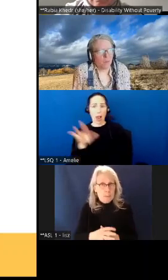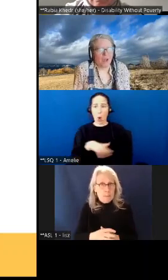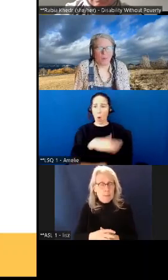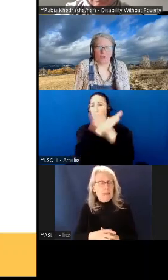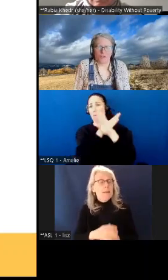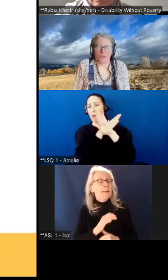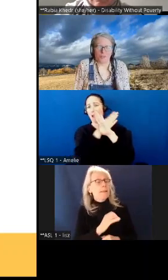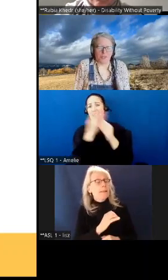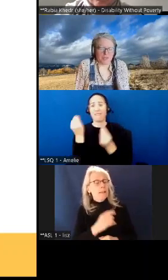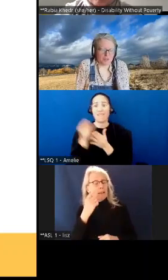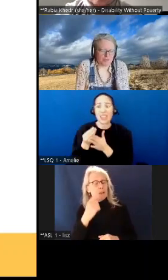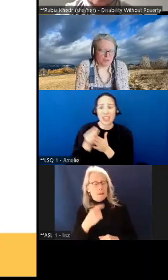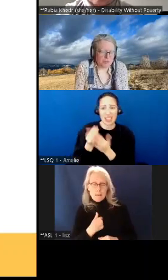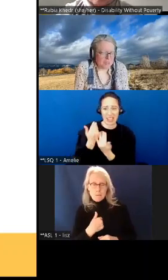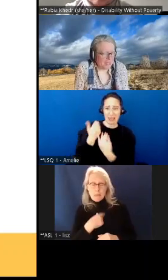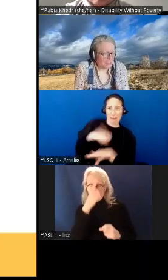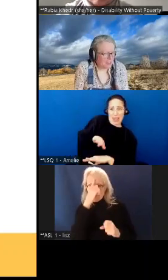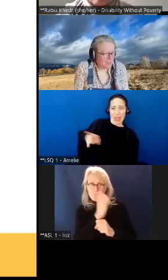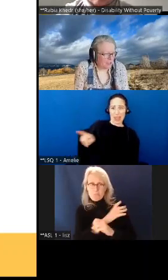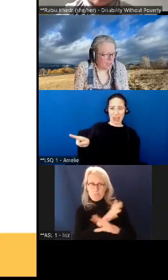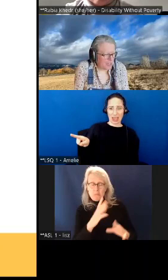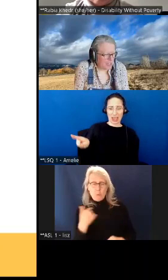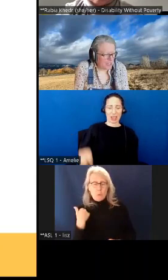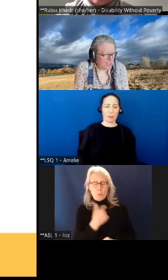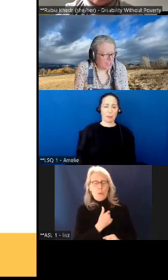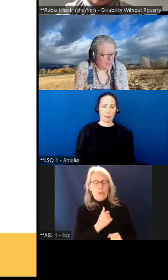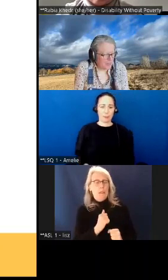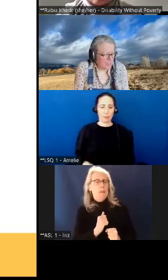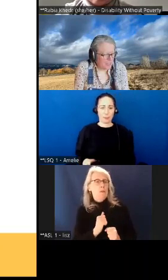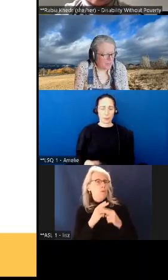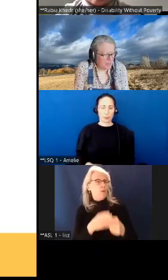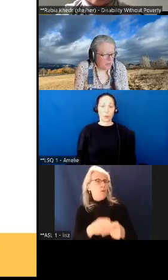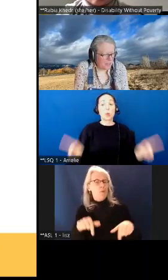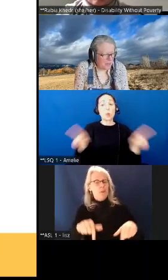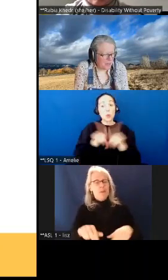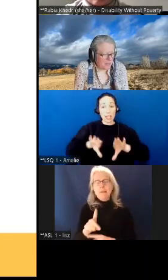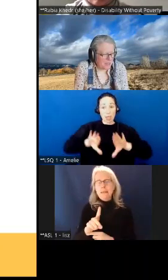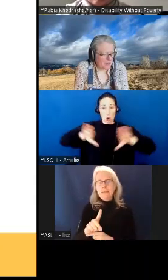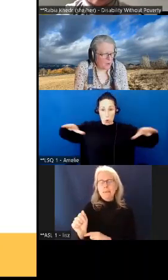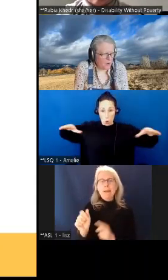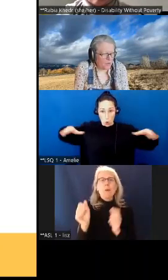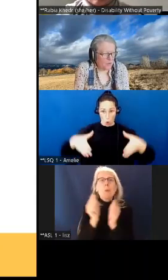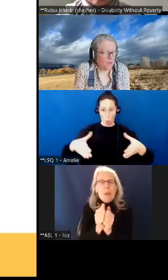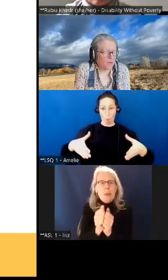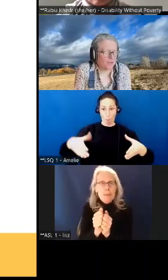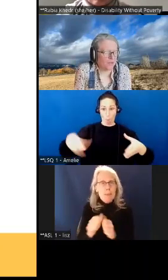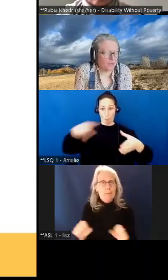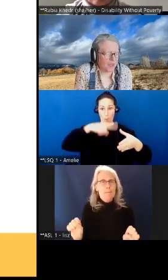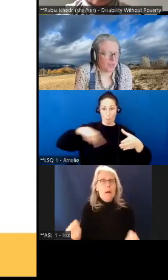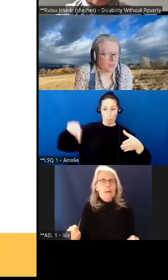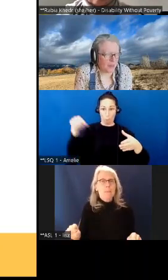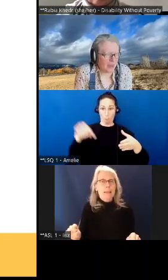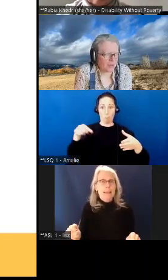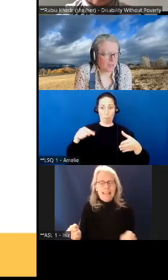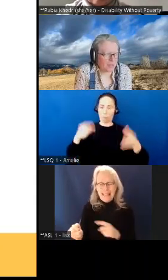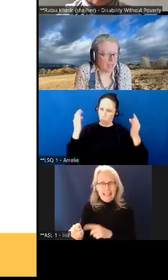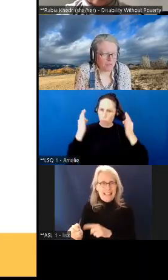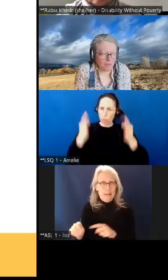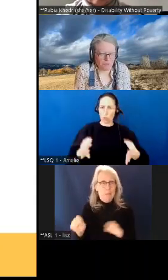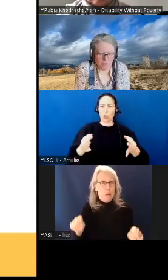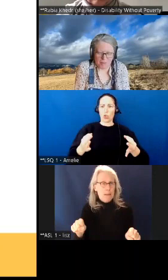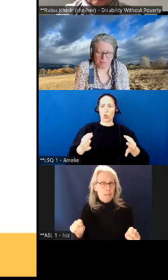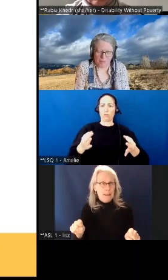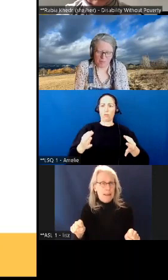me and why we ultimately as a group decided to call this as disability with possibility one of the wonderful things about